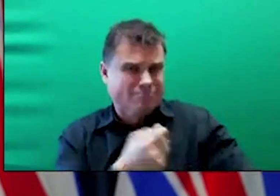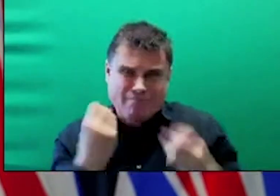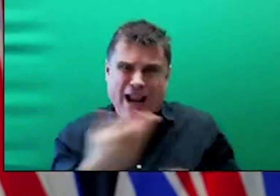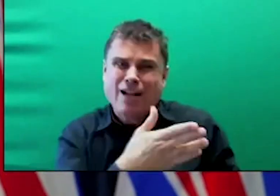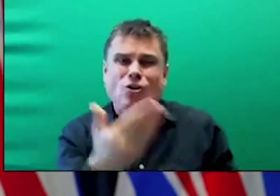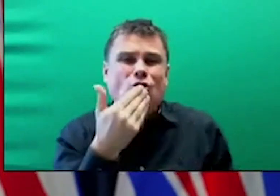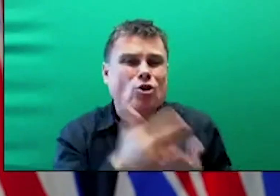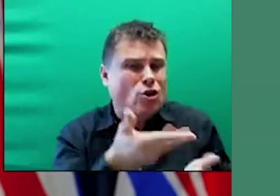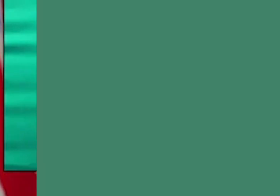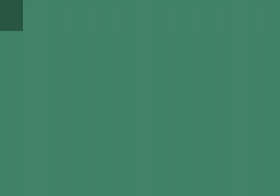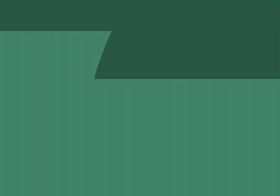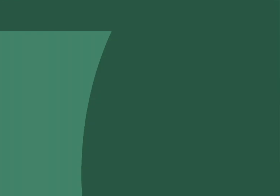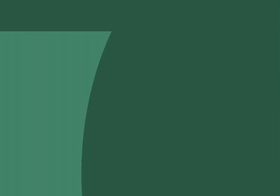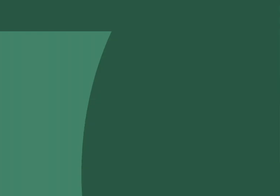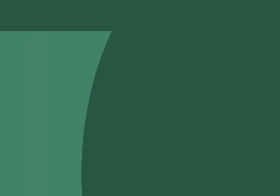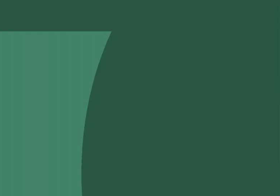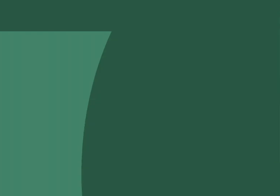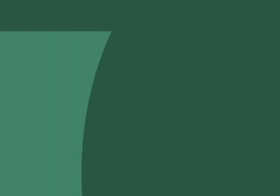position, but we're not today.